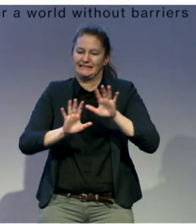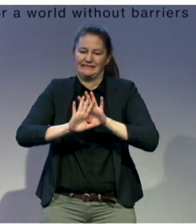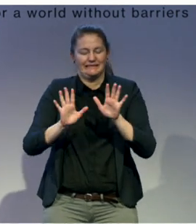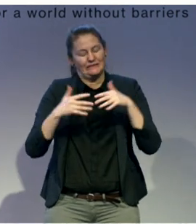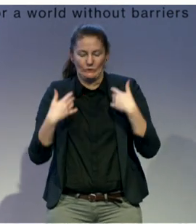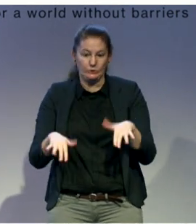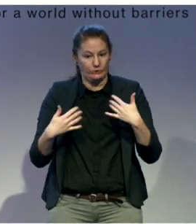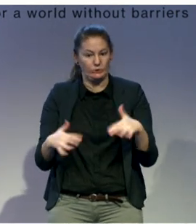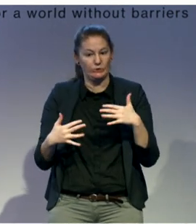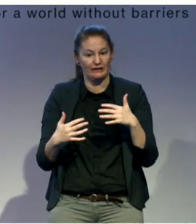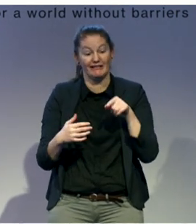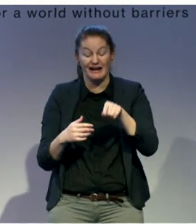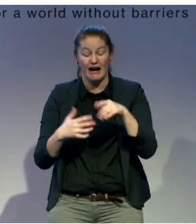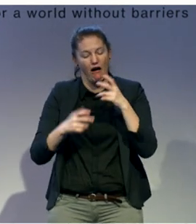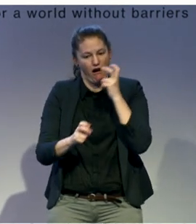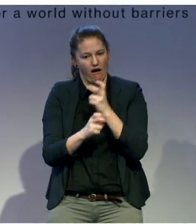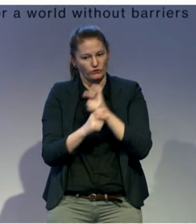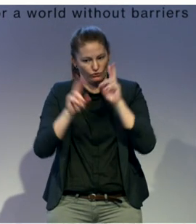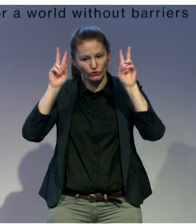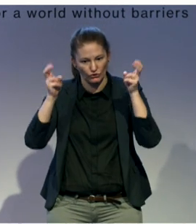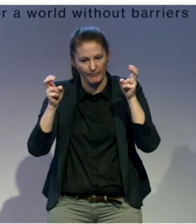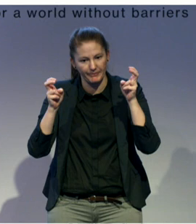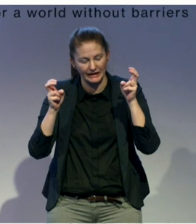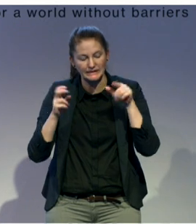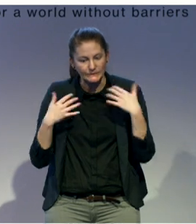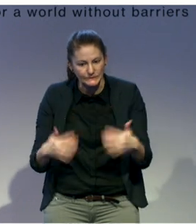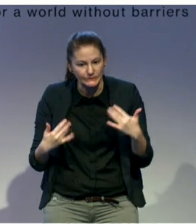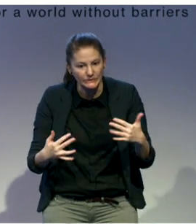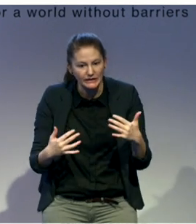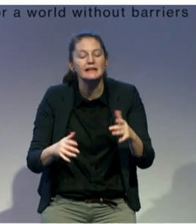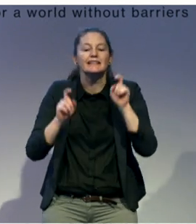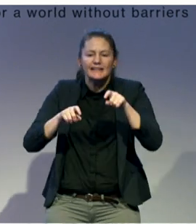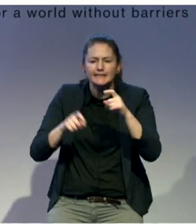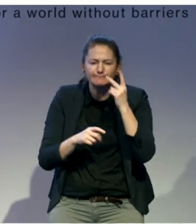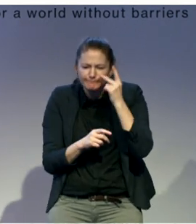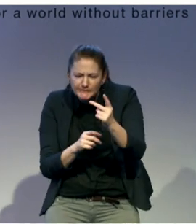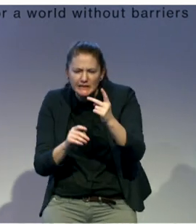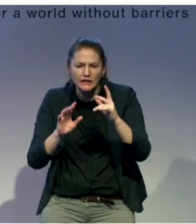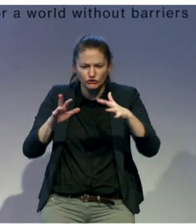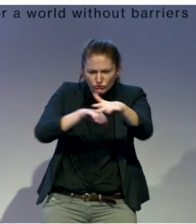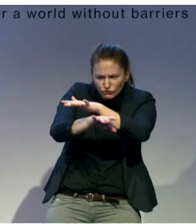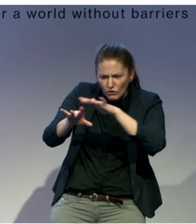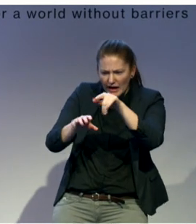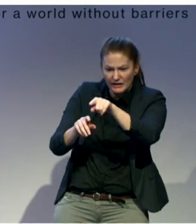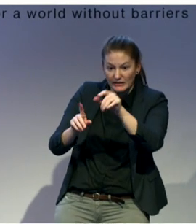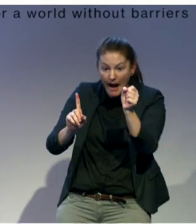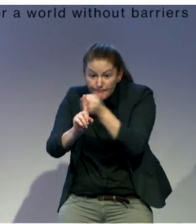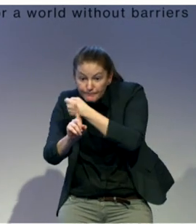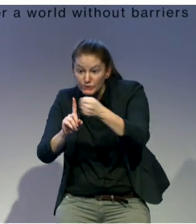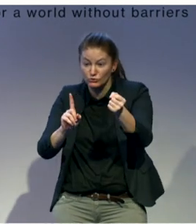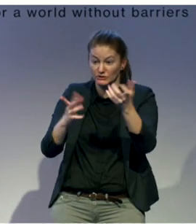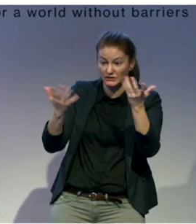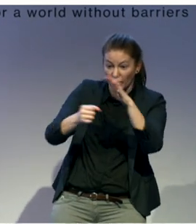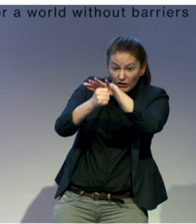without actually looking at the discrimination that society perpetuates, you're running a losing game. So we work with the